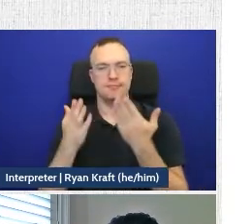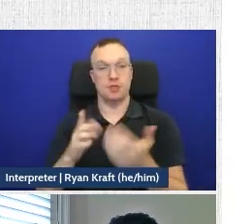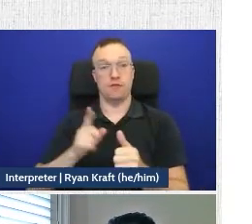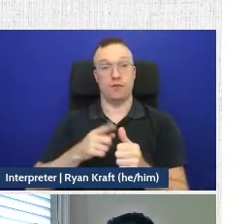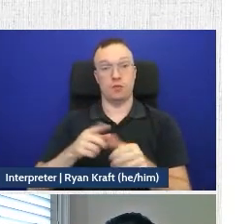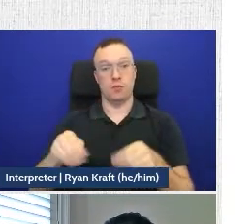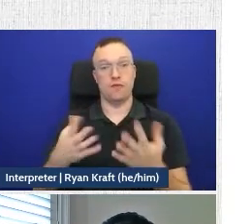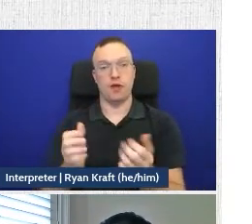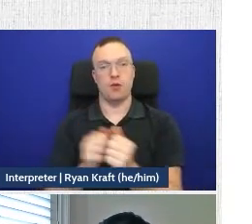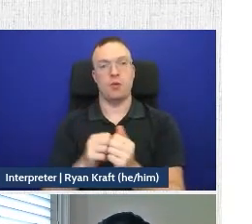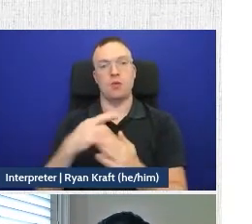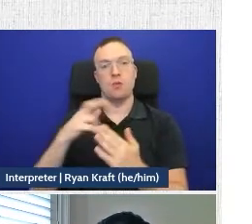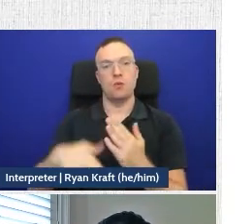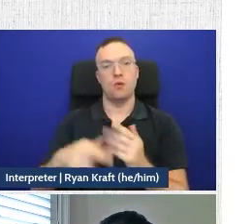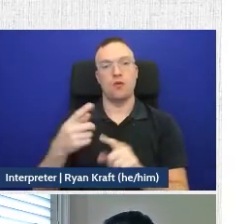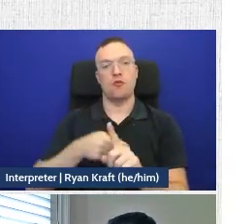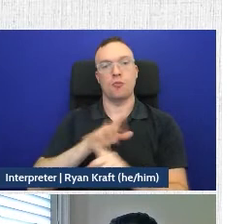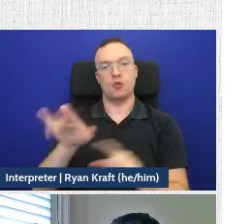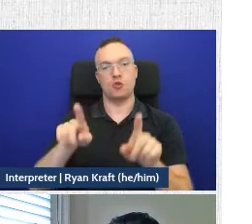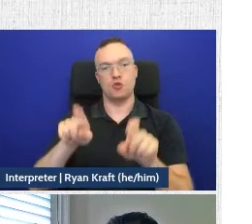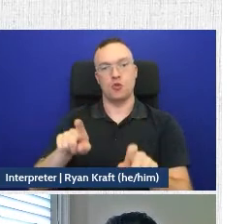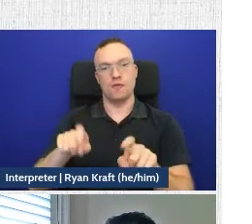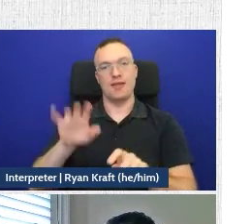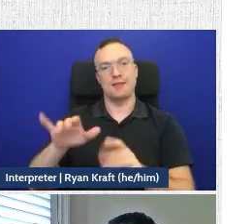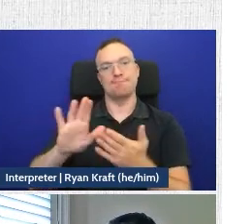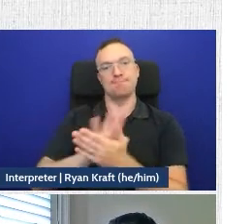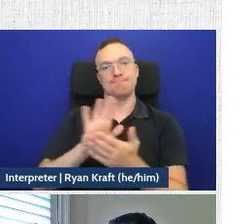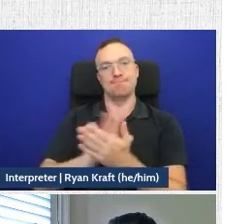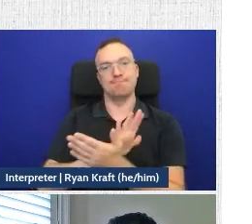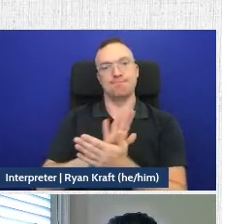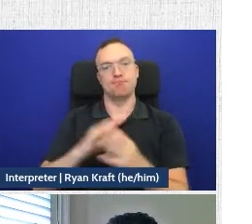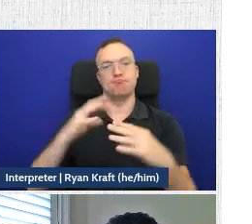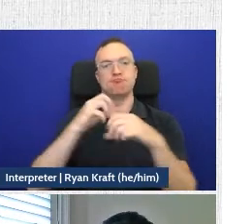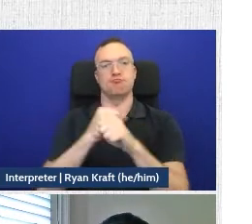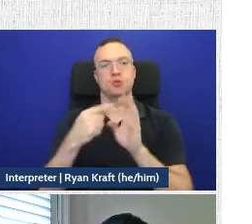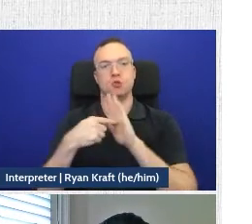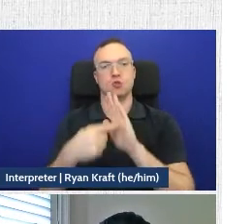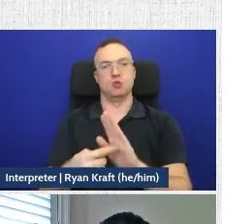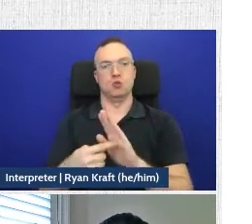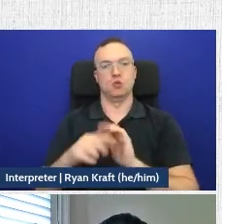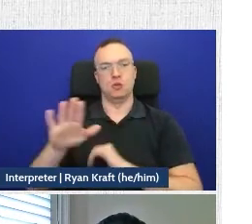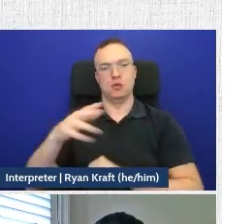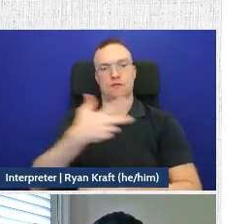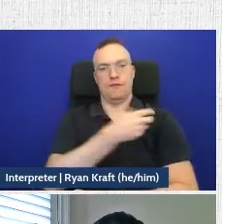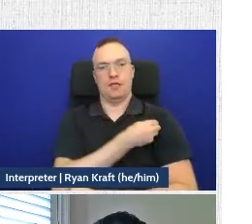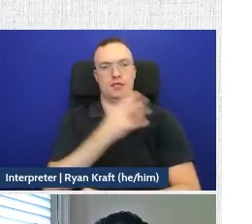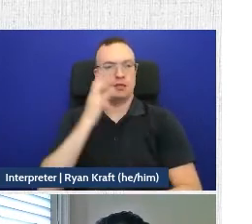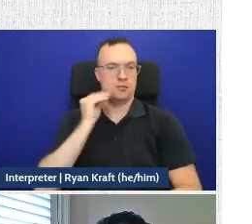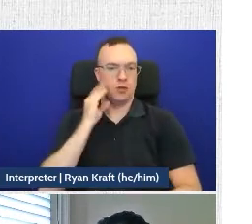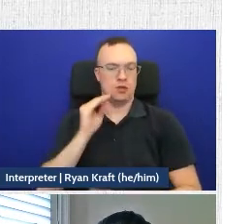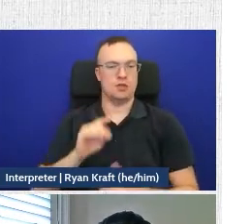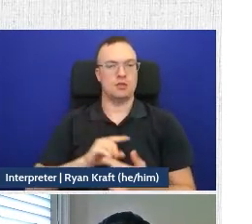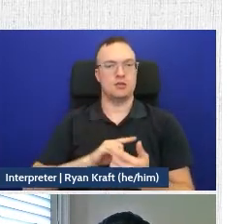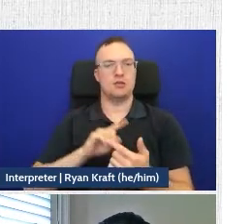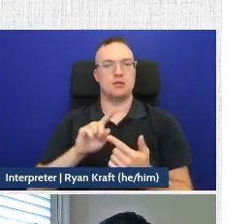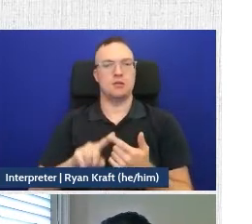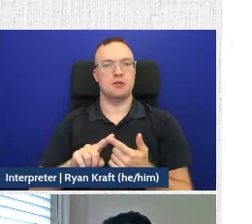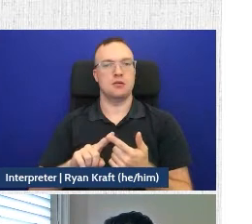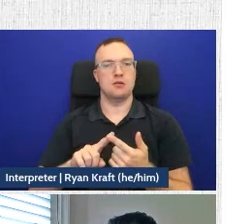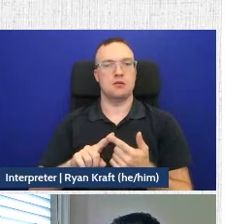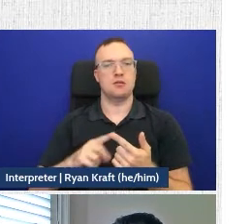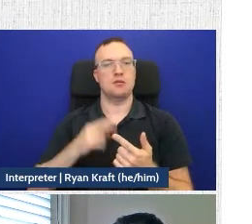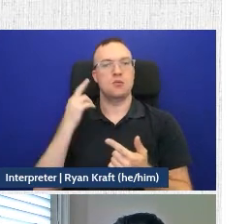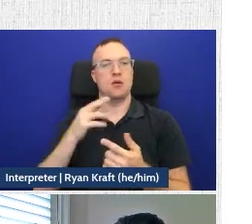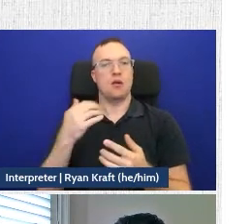with the results of their survey, which is a document that succinctly indicates their vaccine experience. And the purpose of this